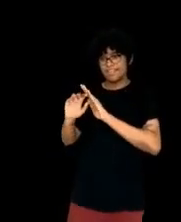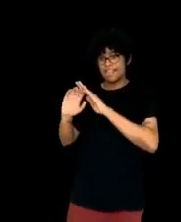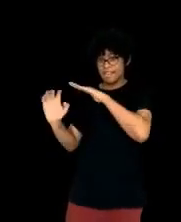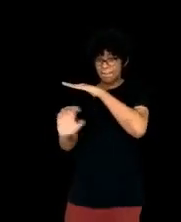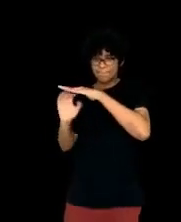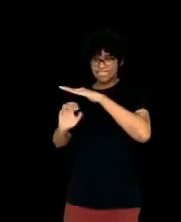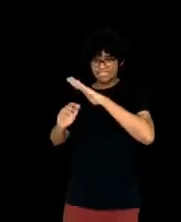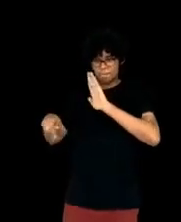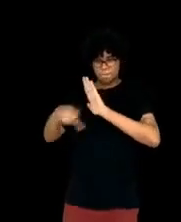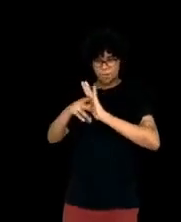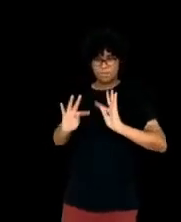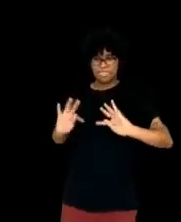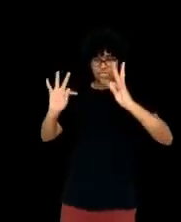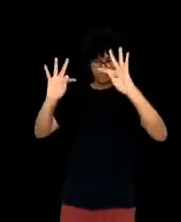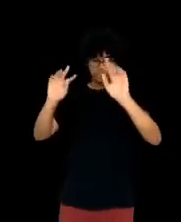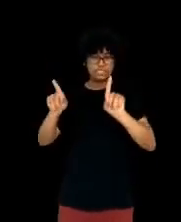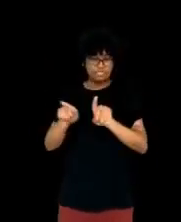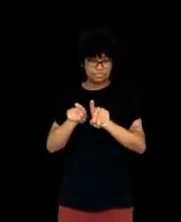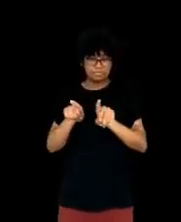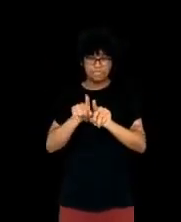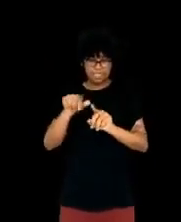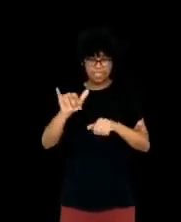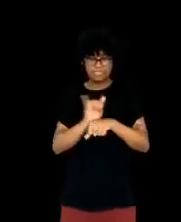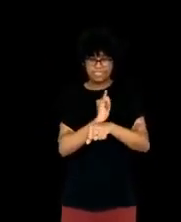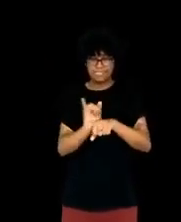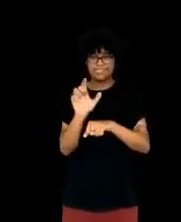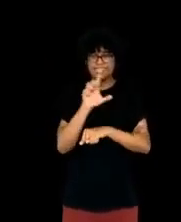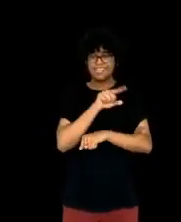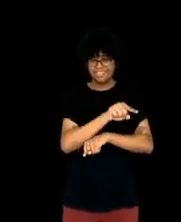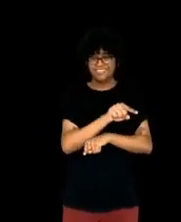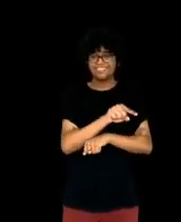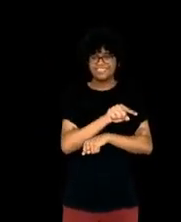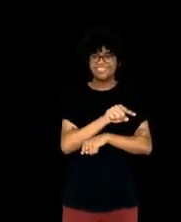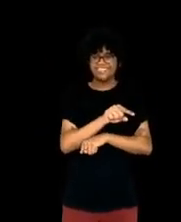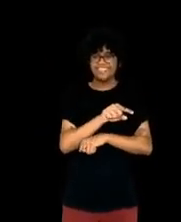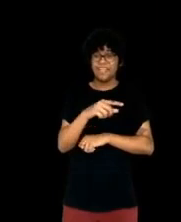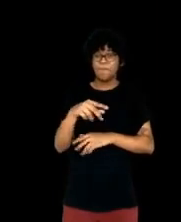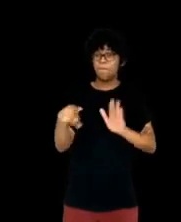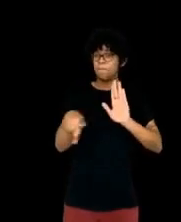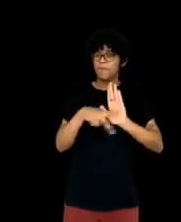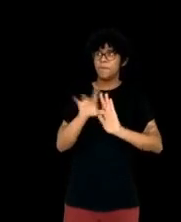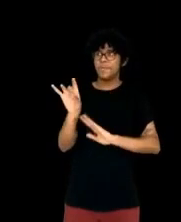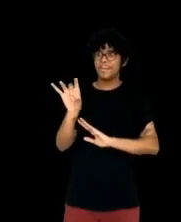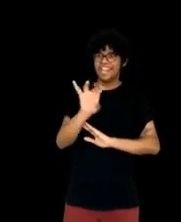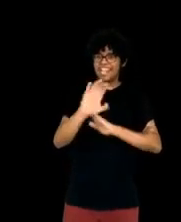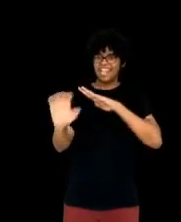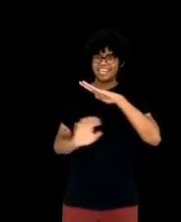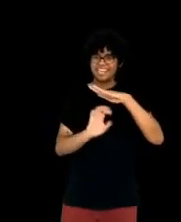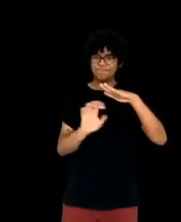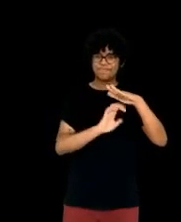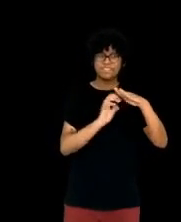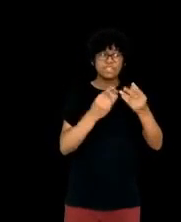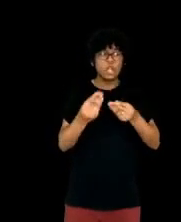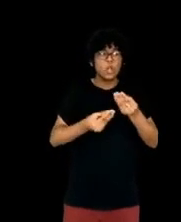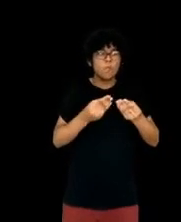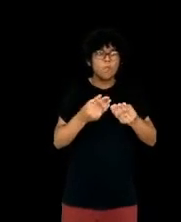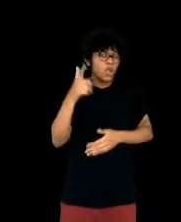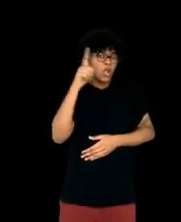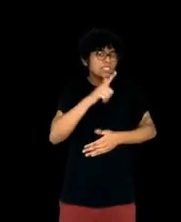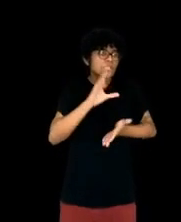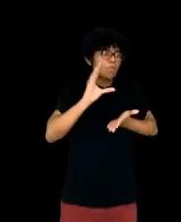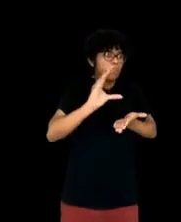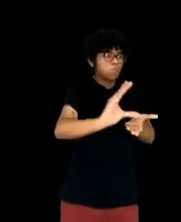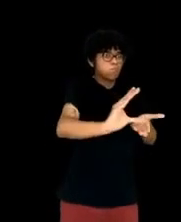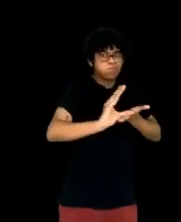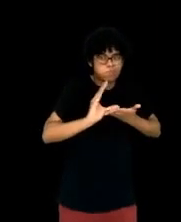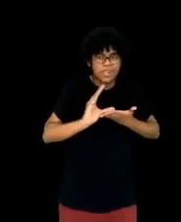or rather, the enthusiasms themselves are driven by the flow of capital. And that's why you see hundreds of millions of